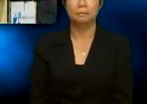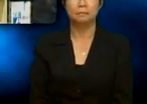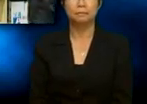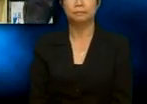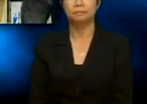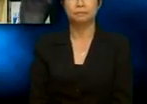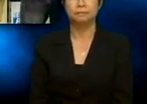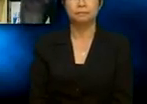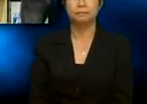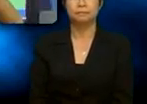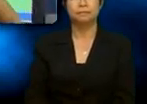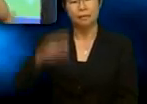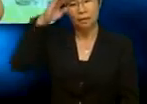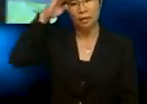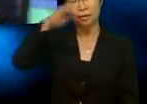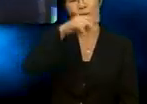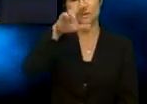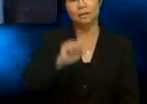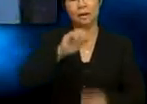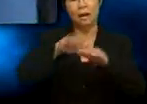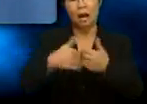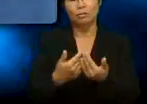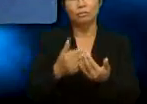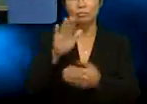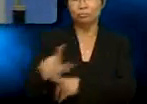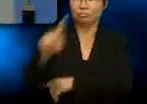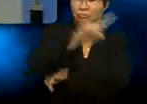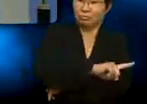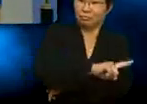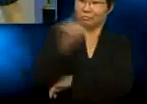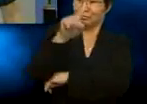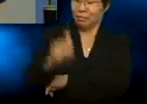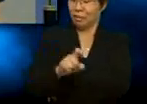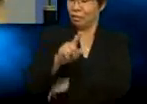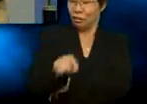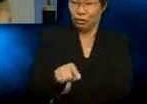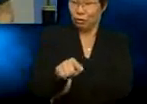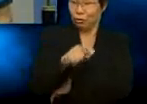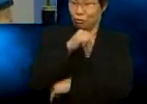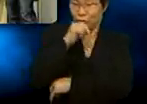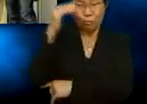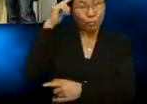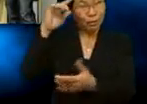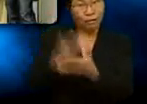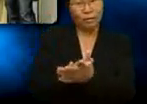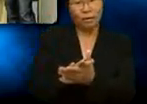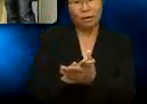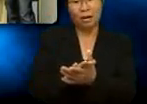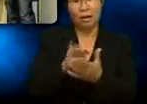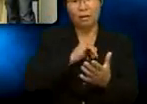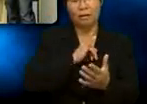Hello, Gus. How was your day? Huh, you won't believe it. I met Marvin today. And?